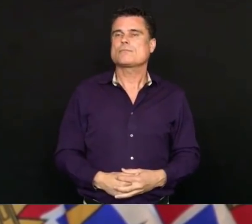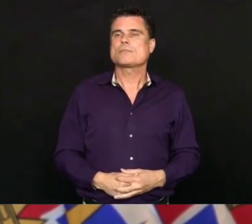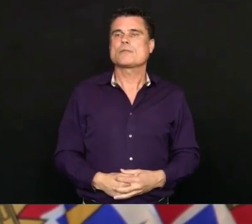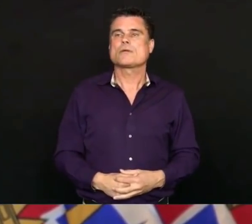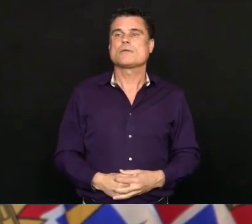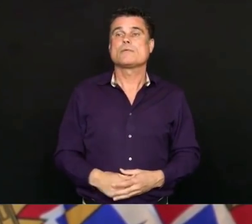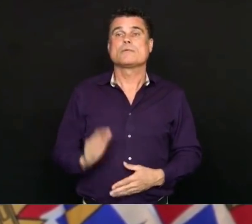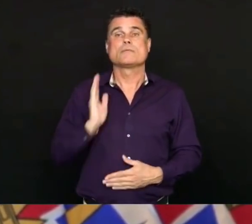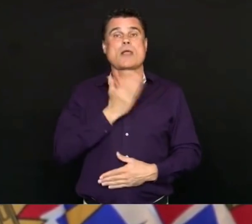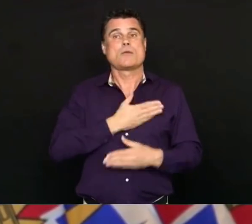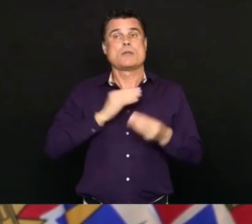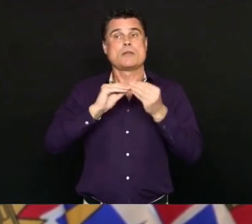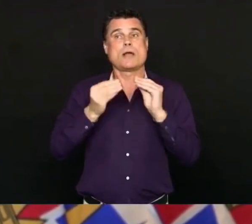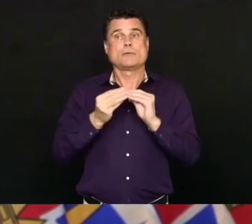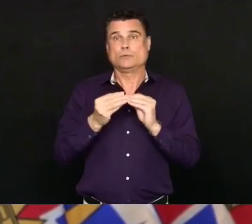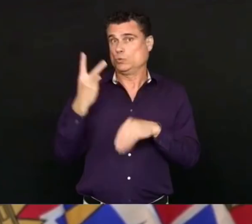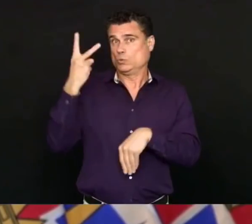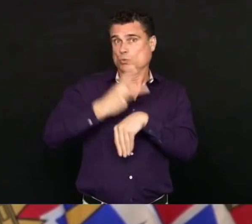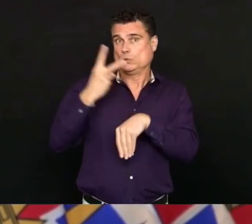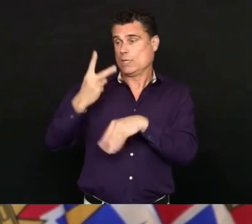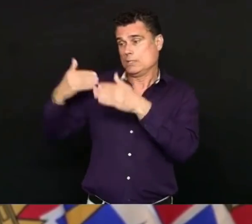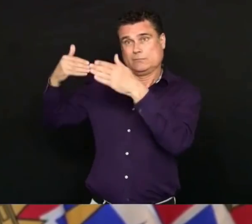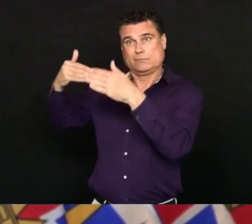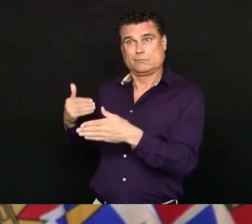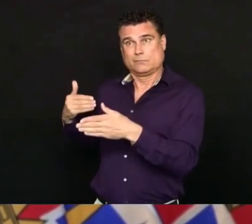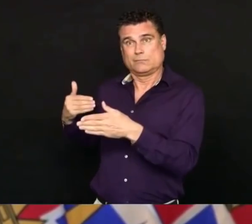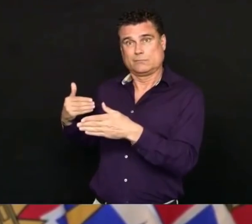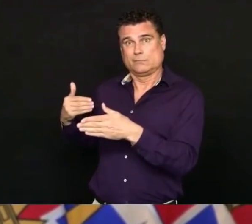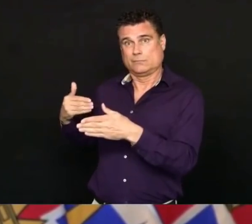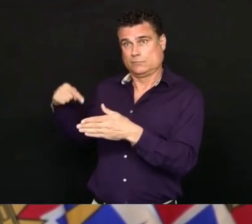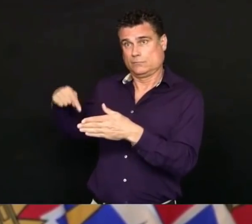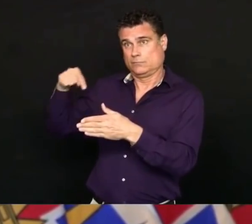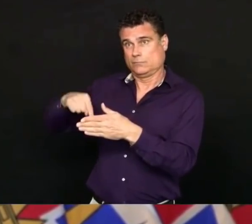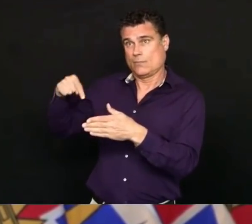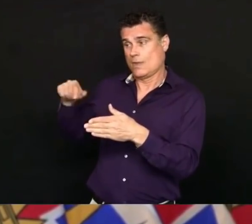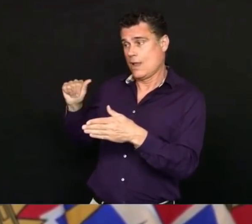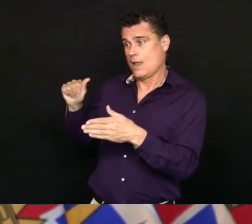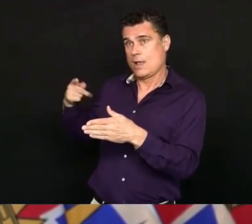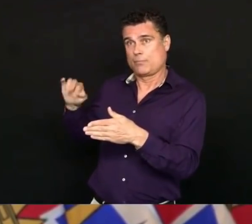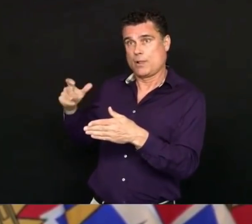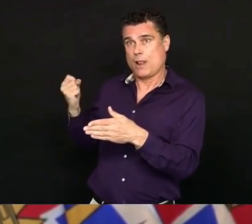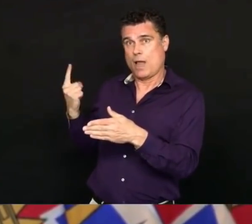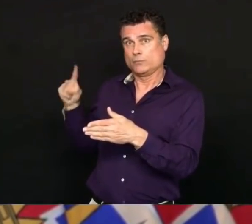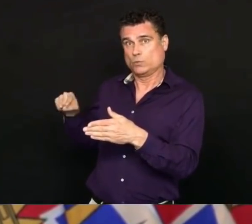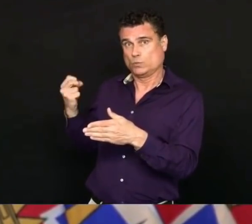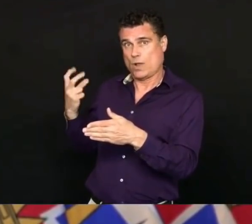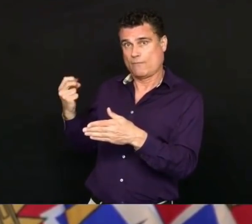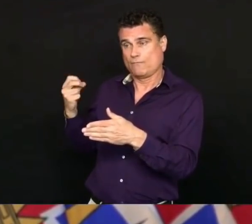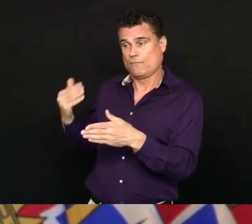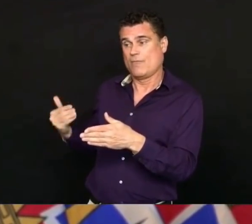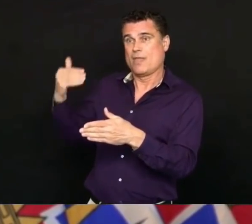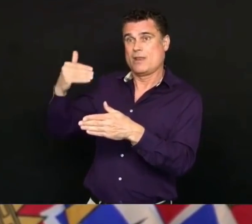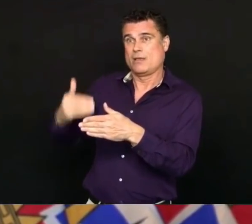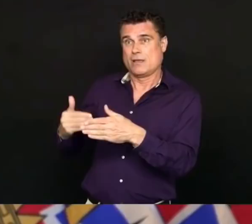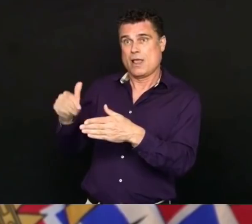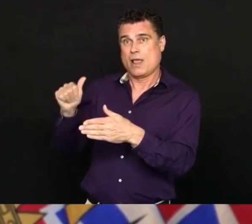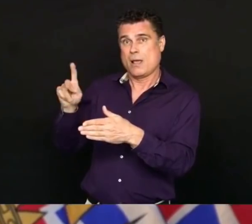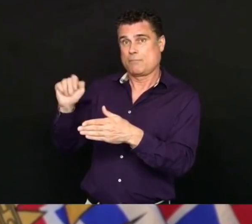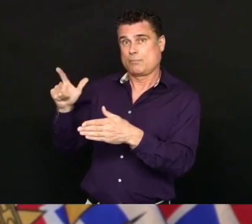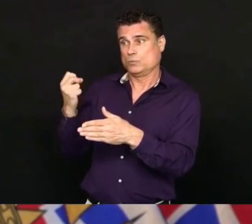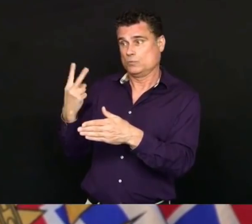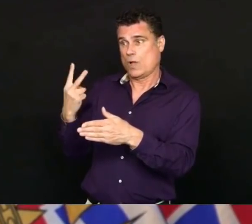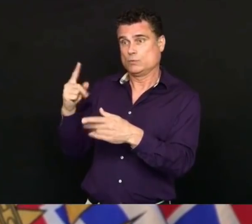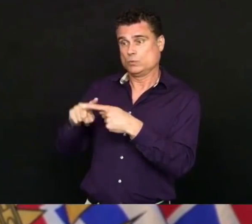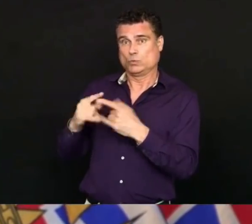So two time periods between April 11th and 12th and then between April 12th to today. So we